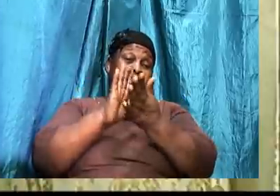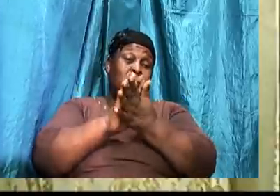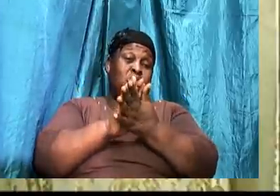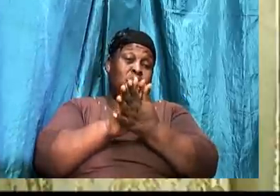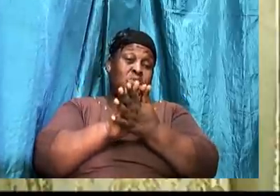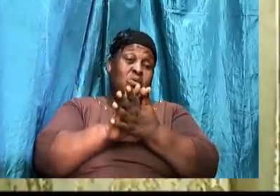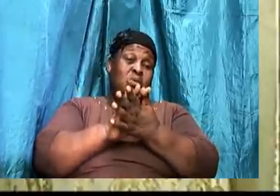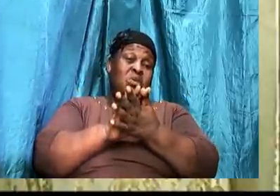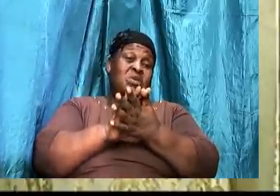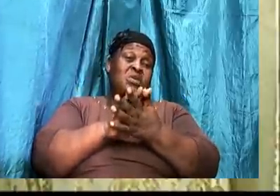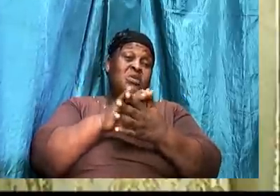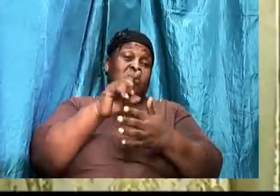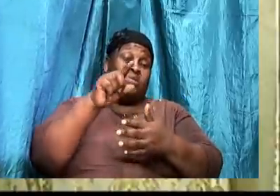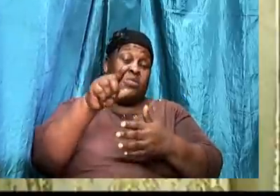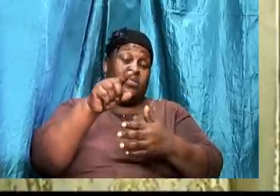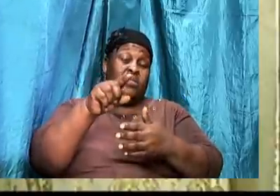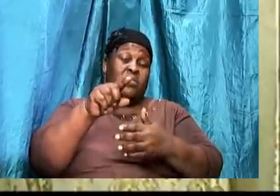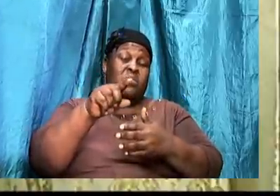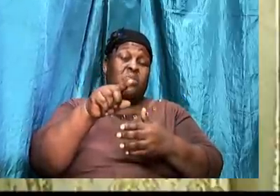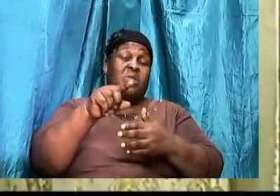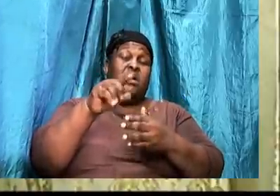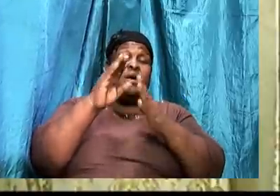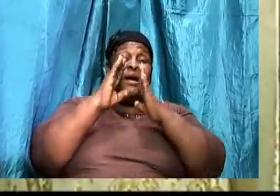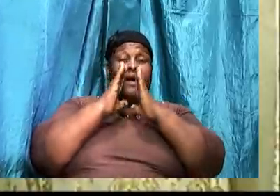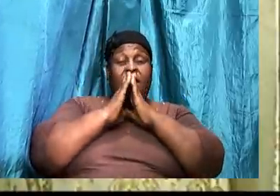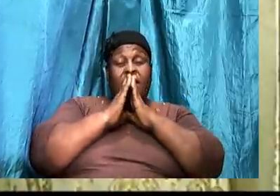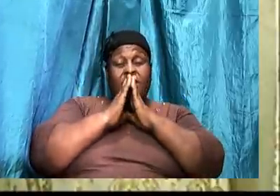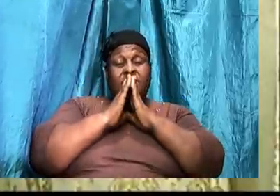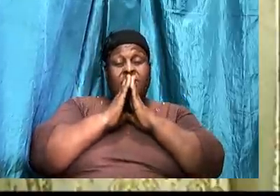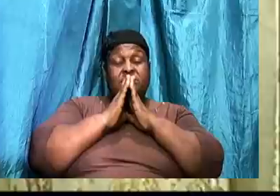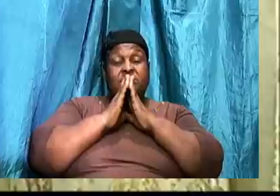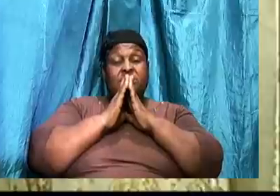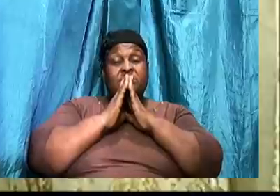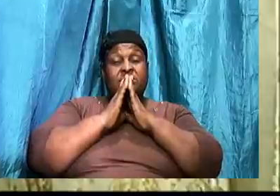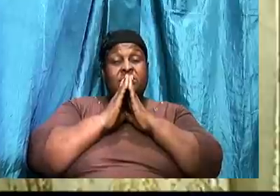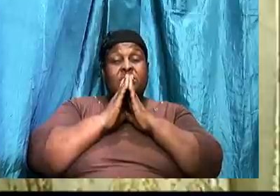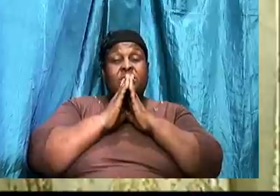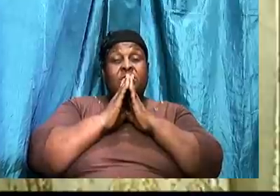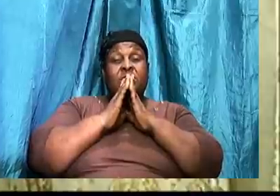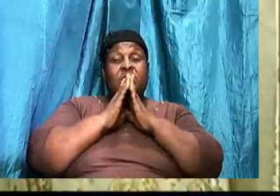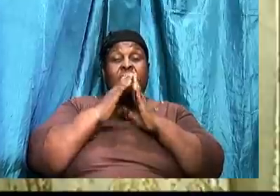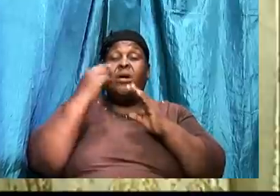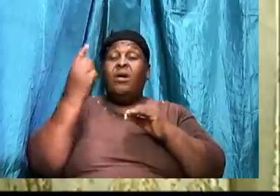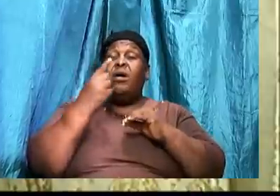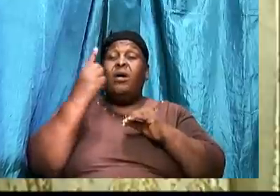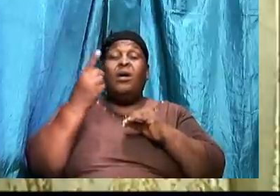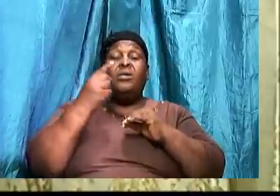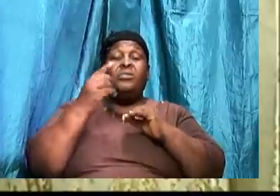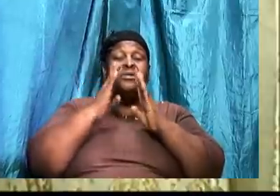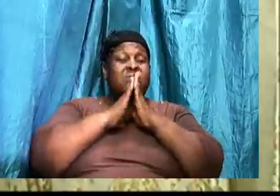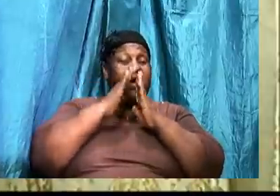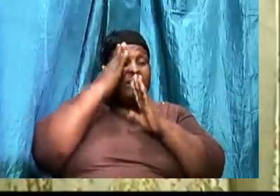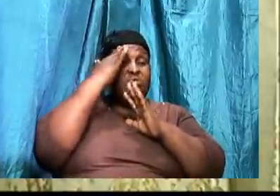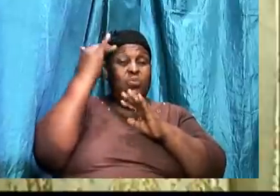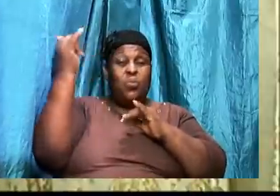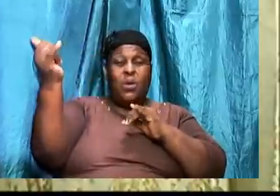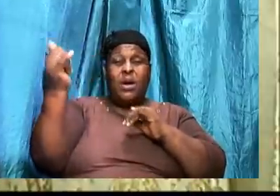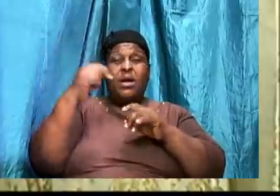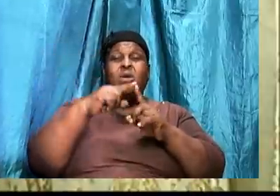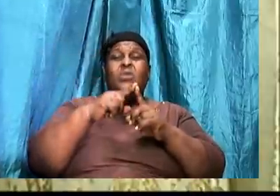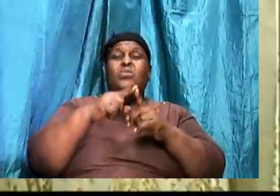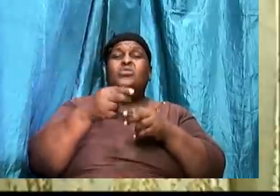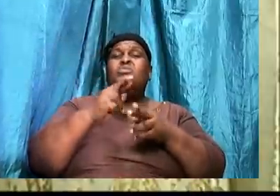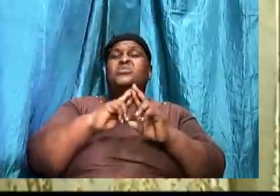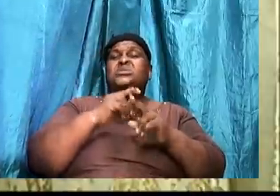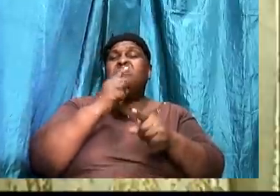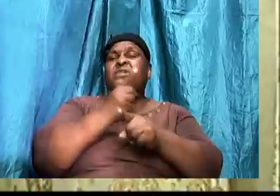theologian. And, one of the things that you must ask. Is that. You must always ask why. And, then when you get the answer to